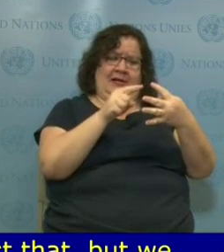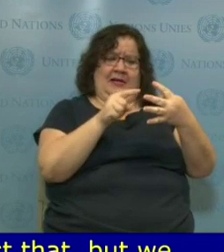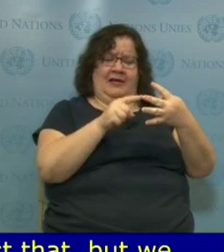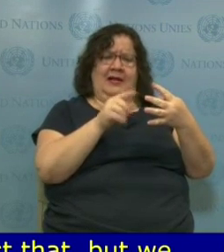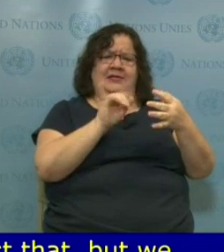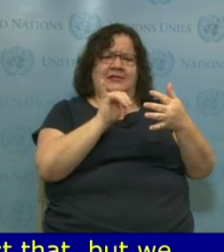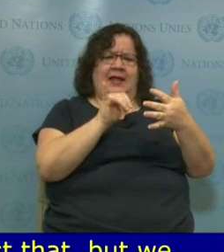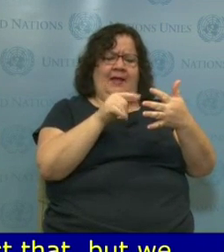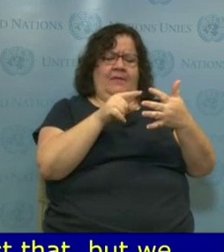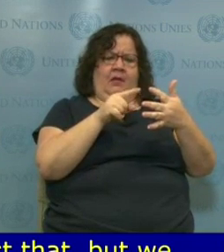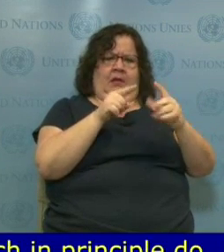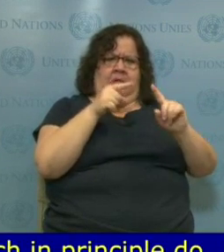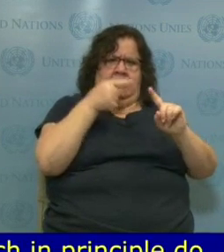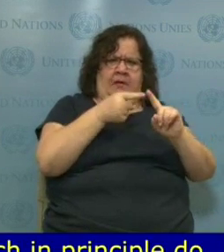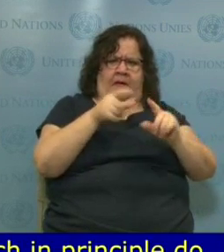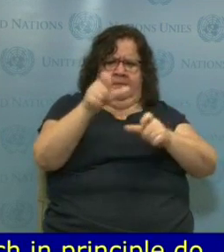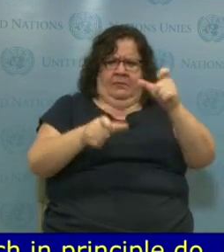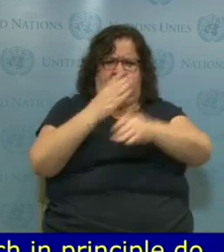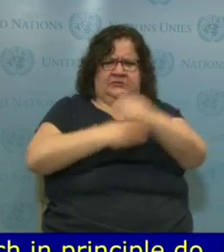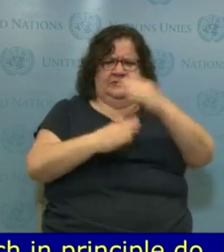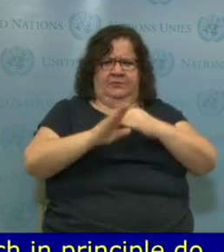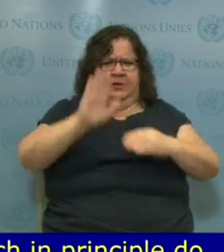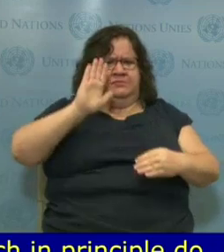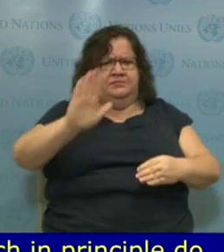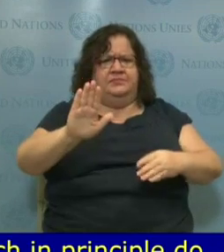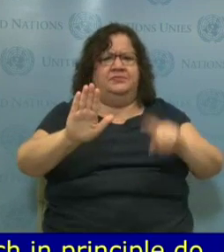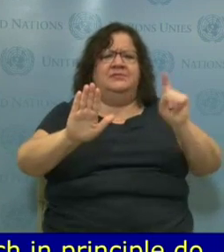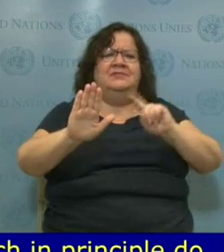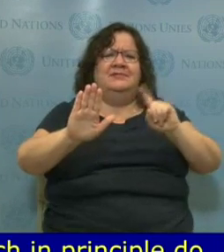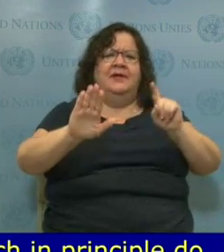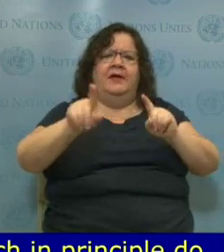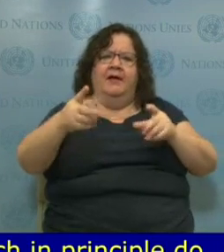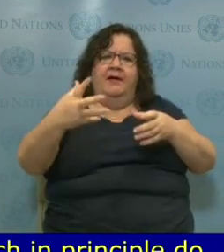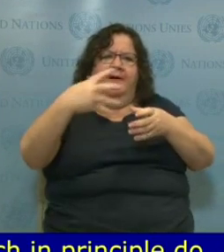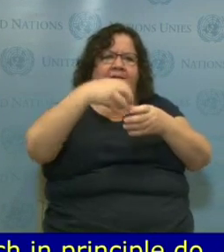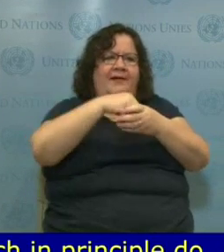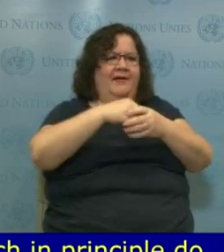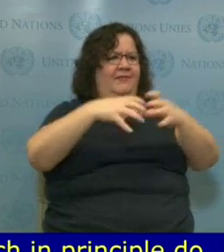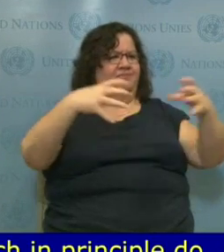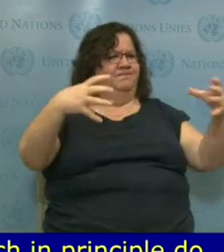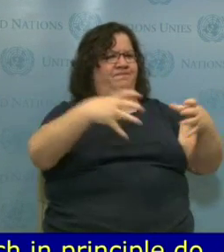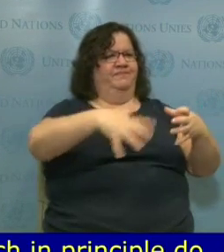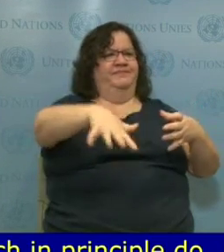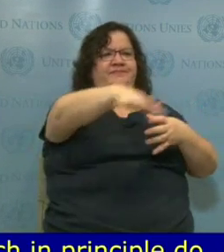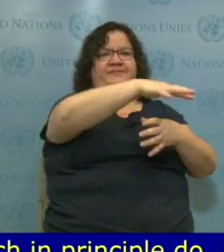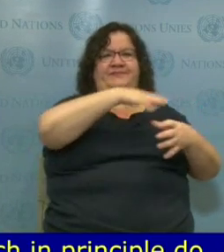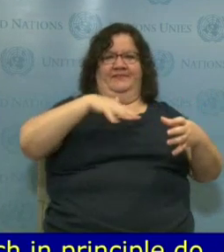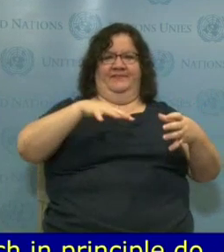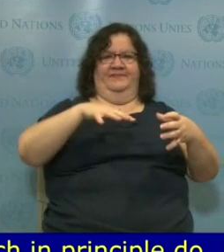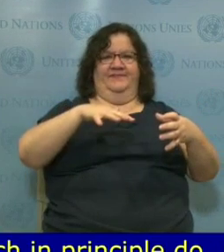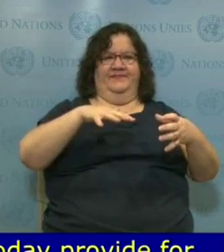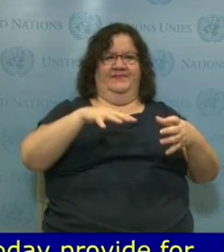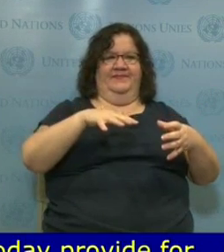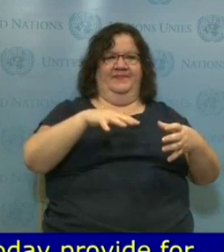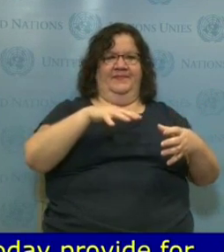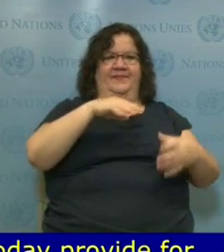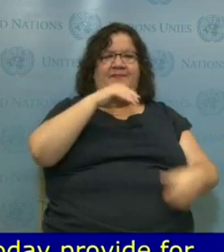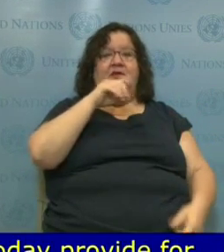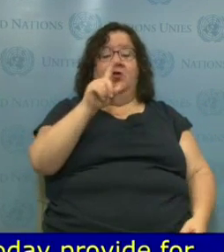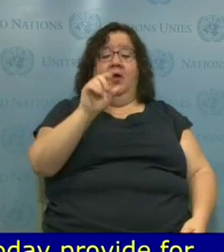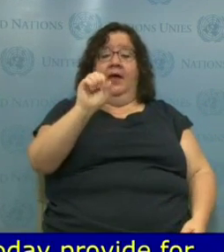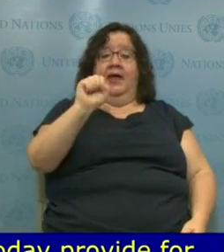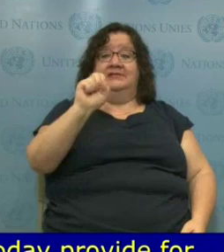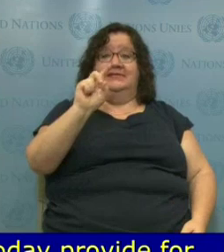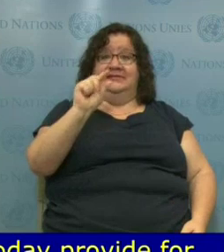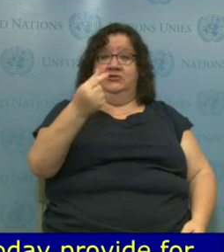SDGs on eliminating poverty and promotive, inclusive, peaceful societies